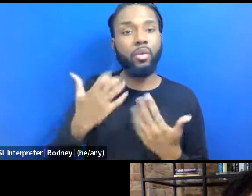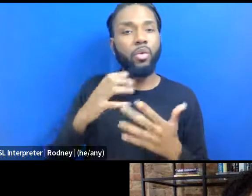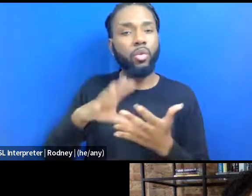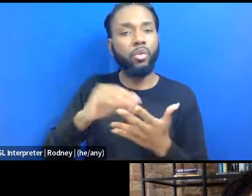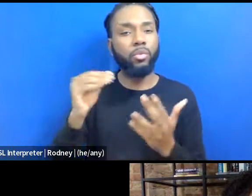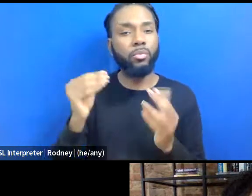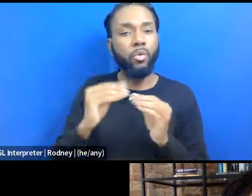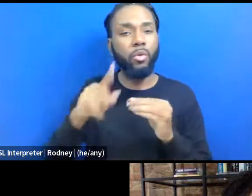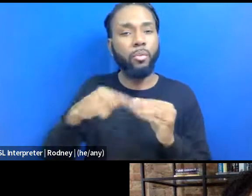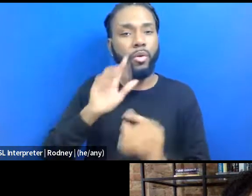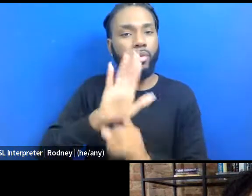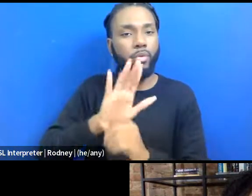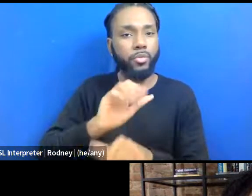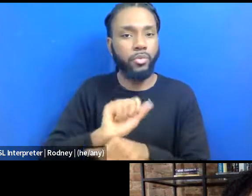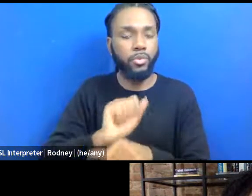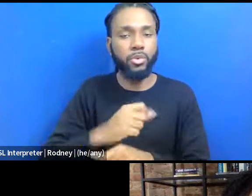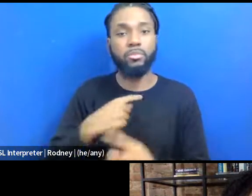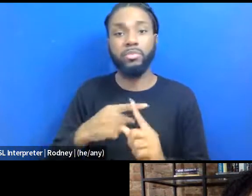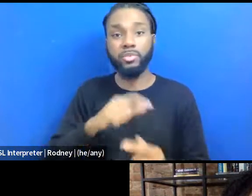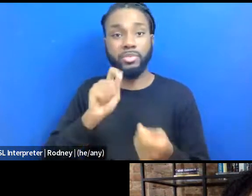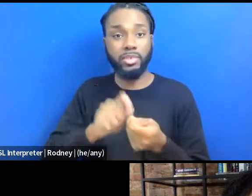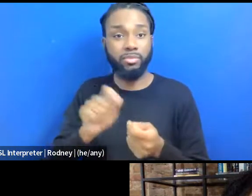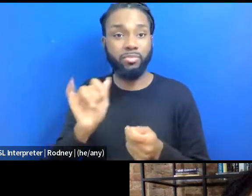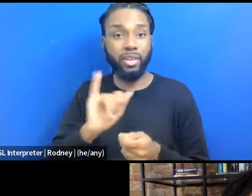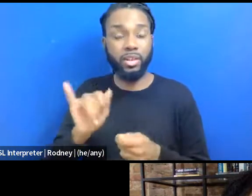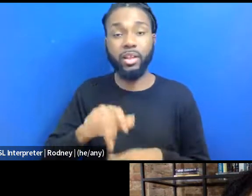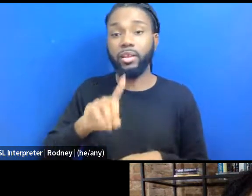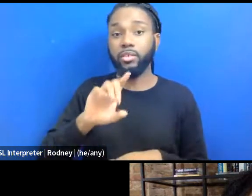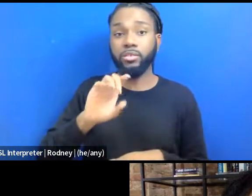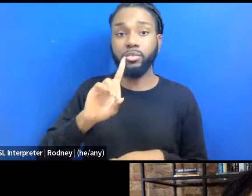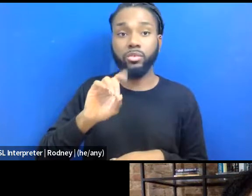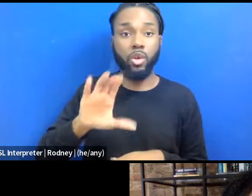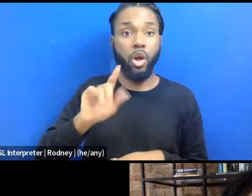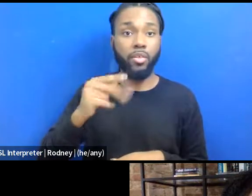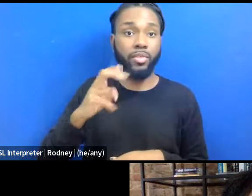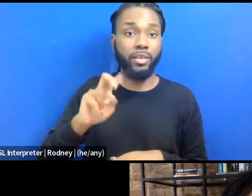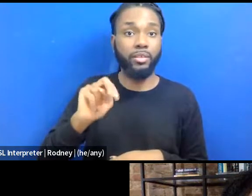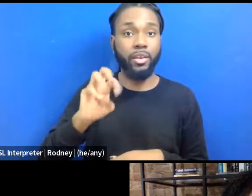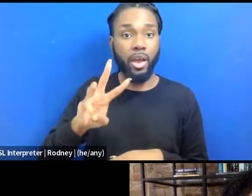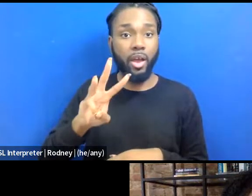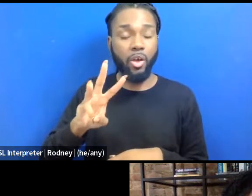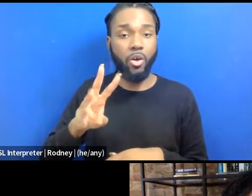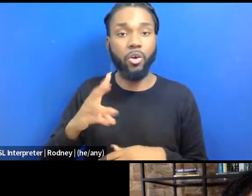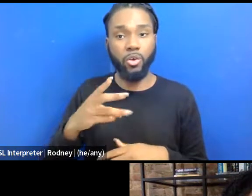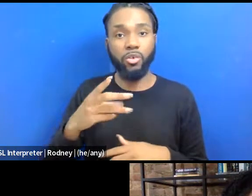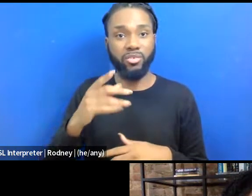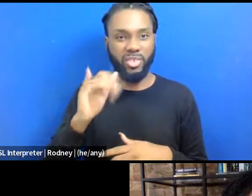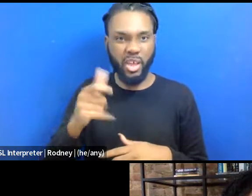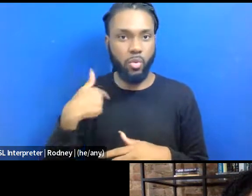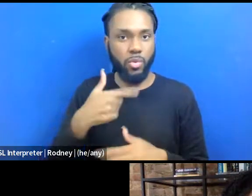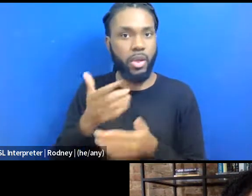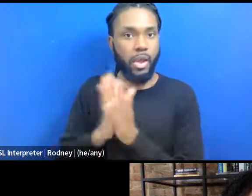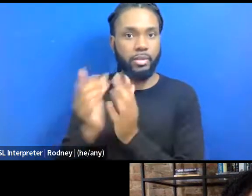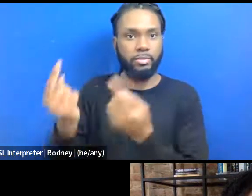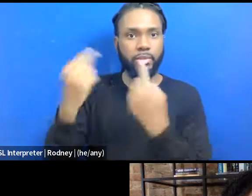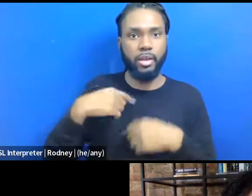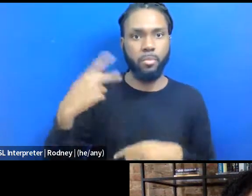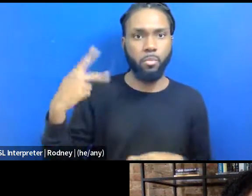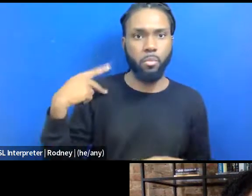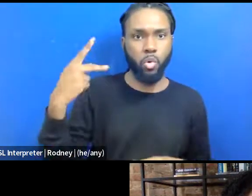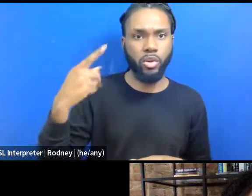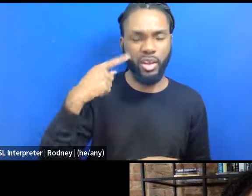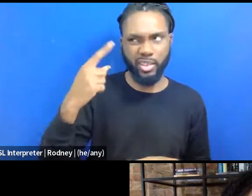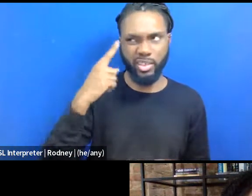about the work that you're doing. And especially like the Dr. Now stuff, we had Dr. Now come to Portland, I think it was like